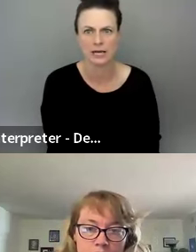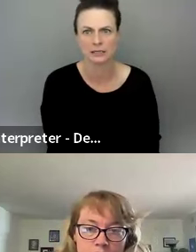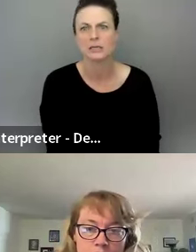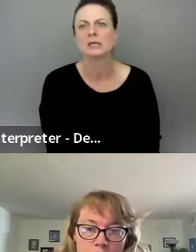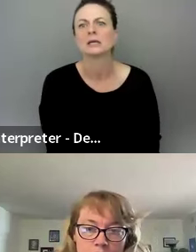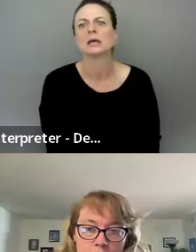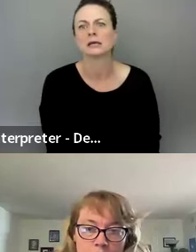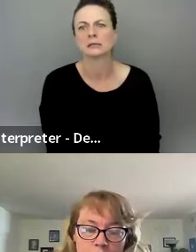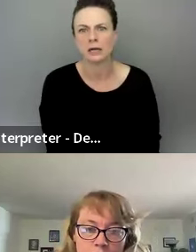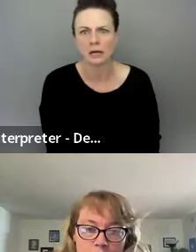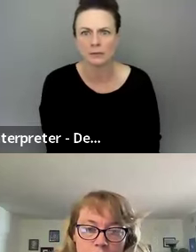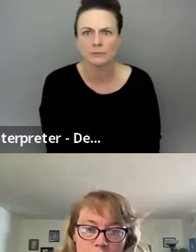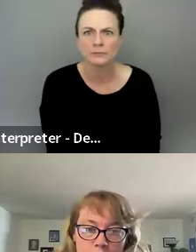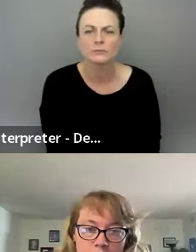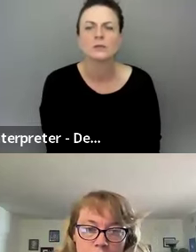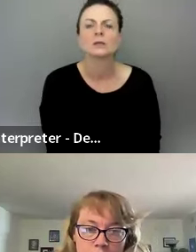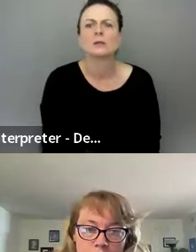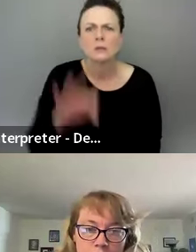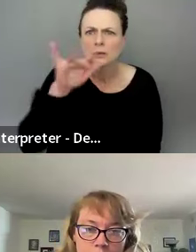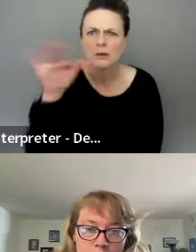things like that. And, um,